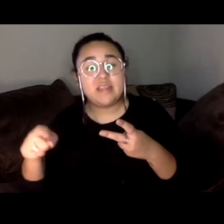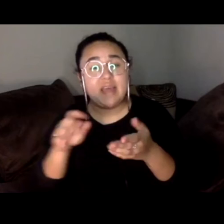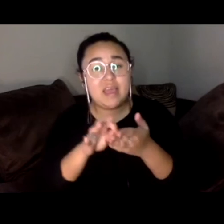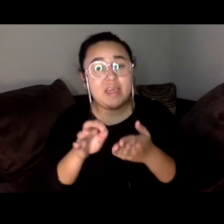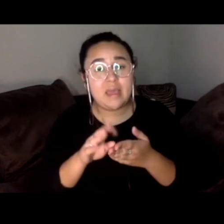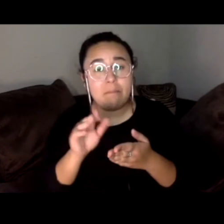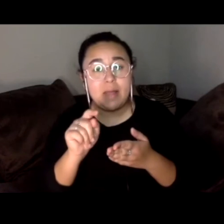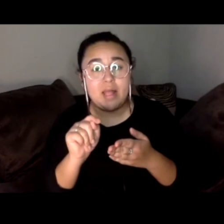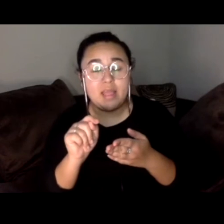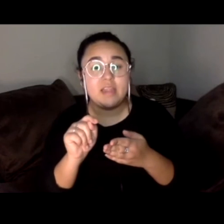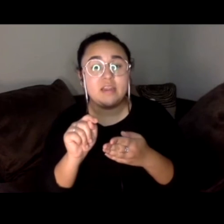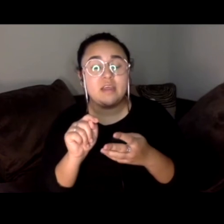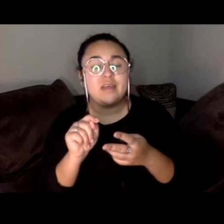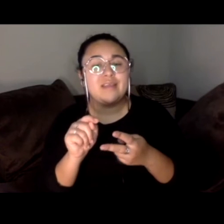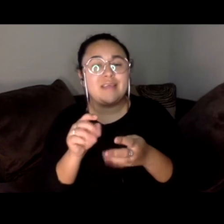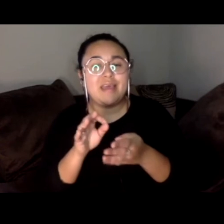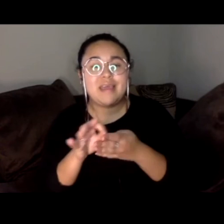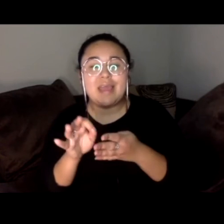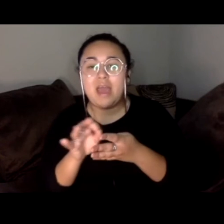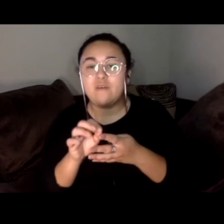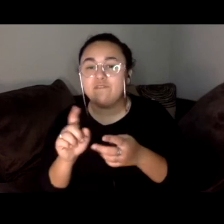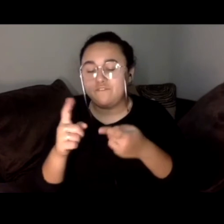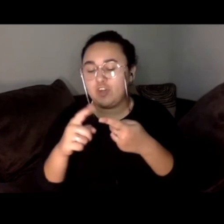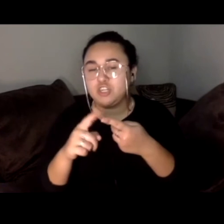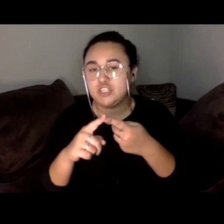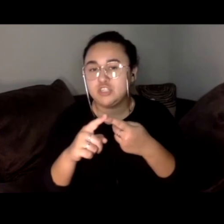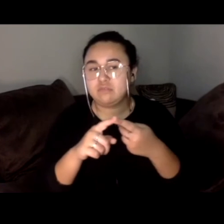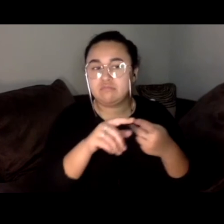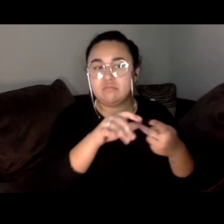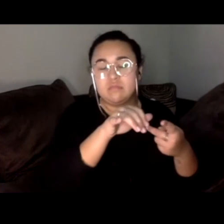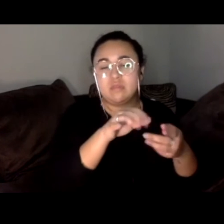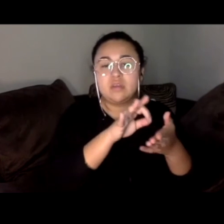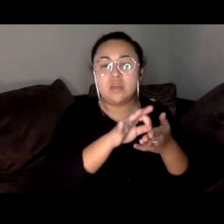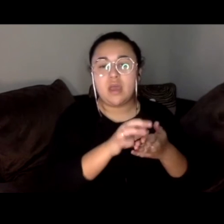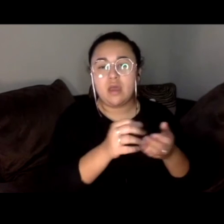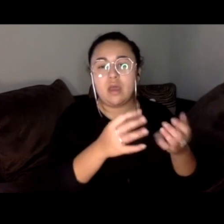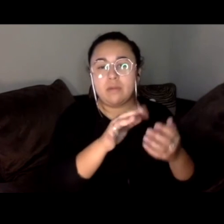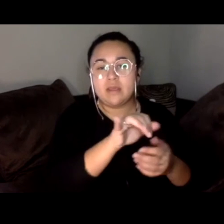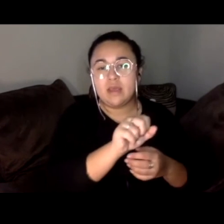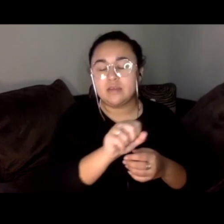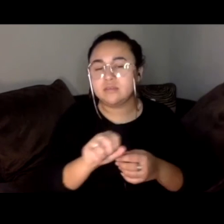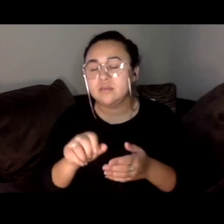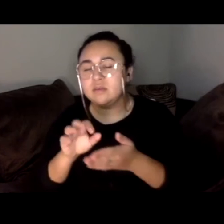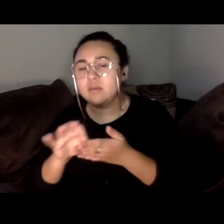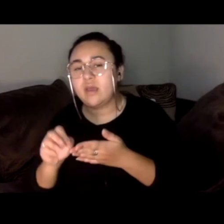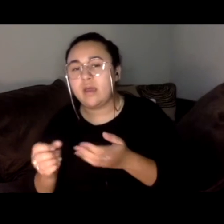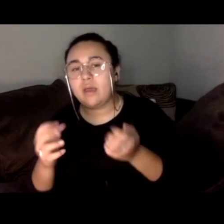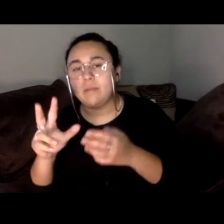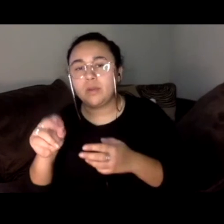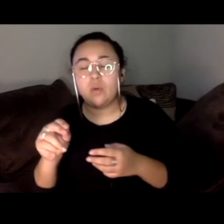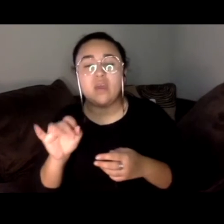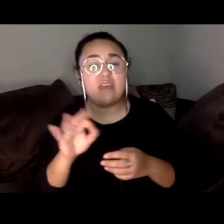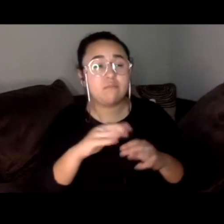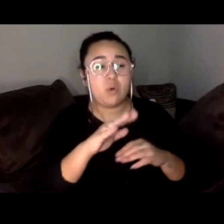first. So if more than 50% of voters vote to recall the governor,